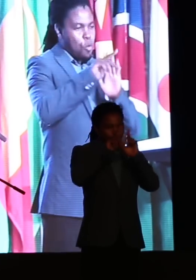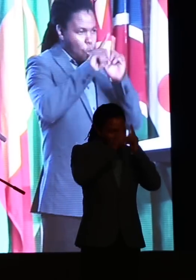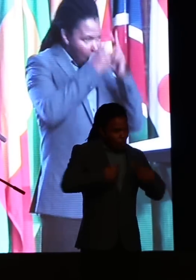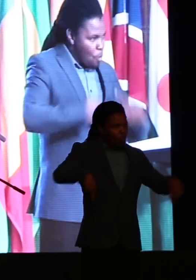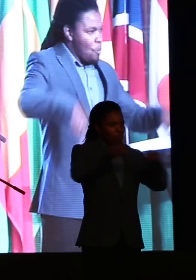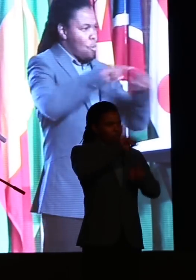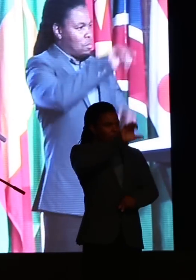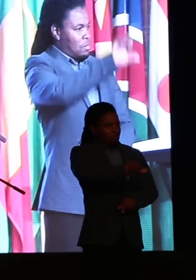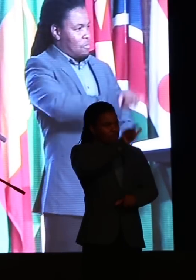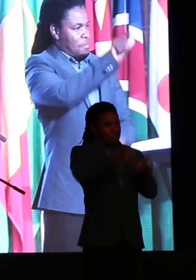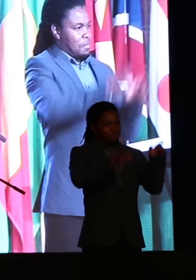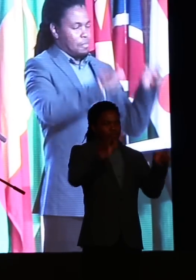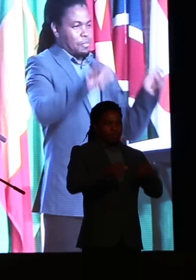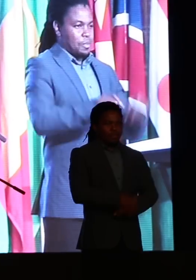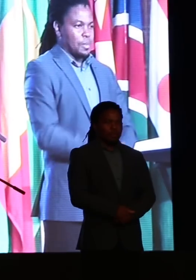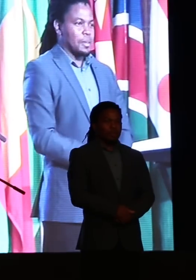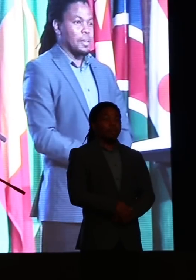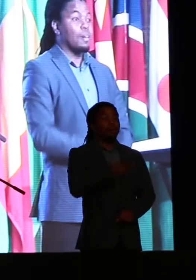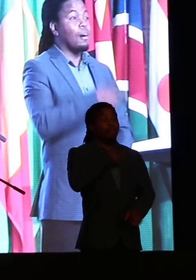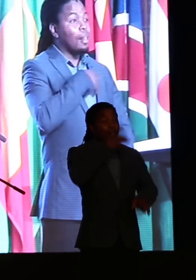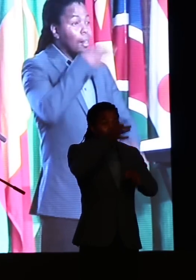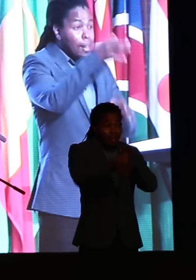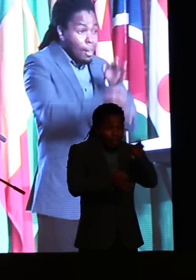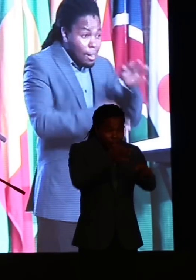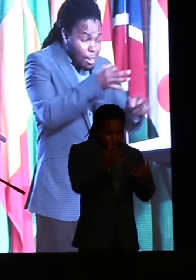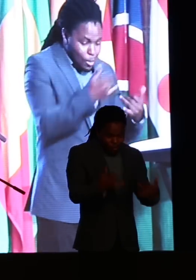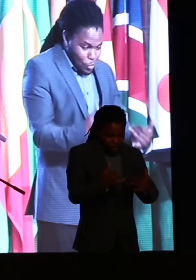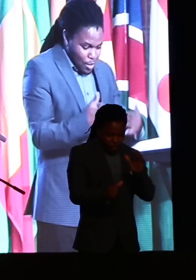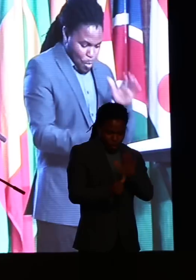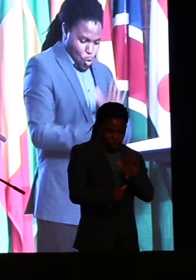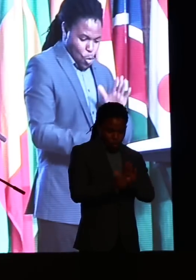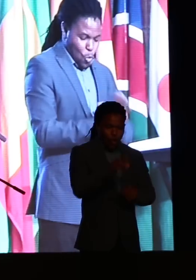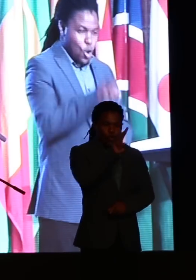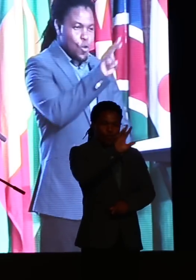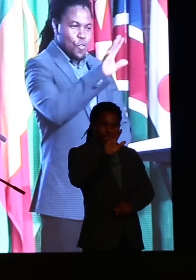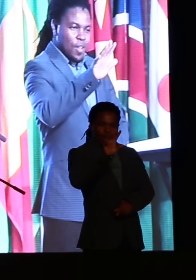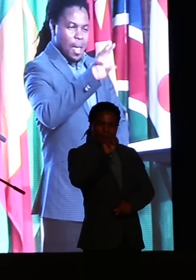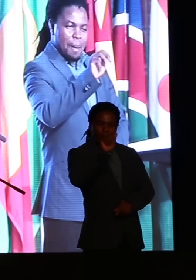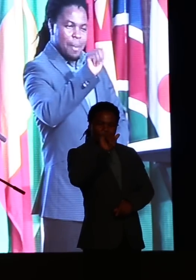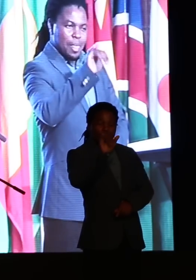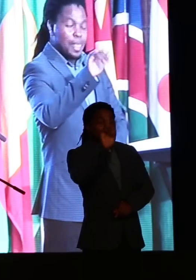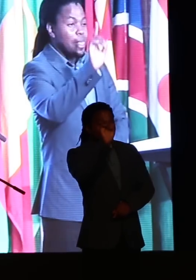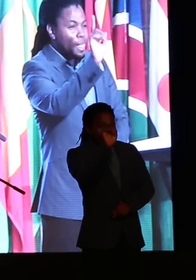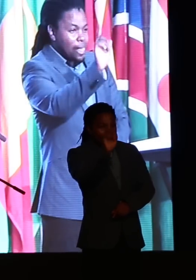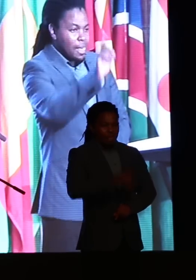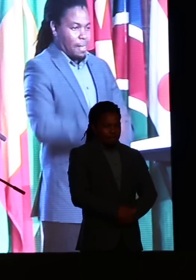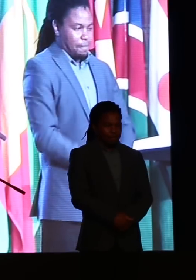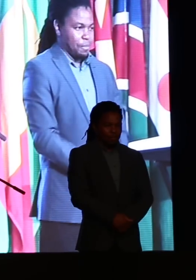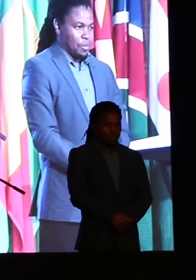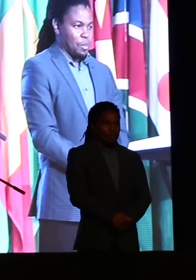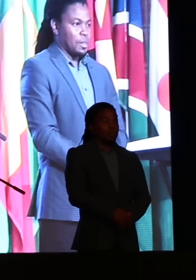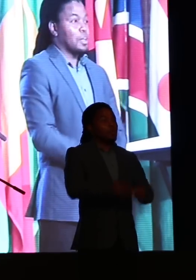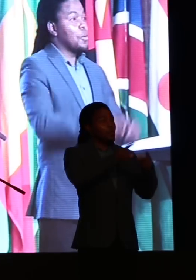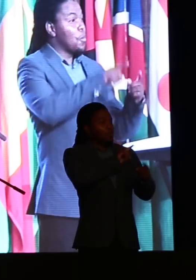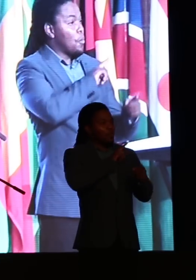Nkosazanadamani, it's Nkosazanadamini. I